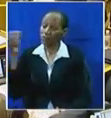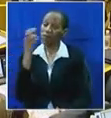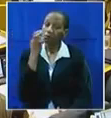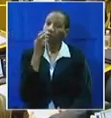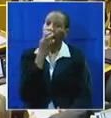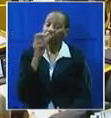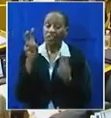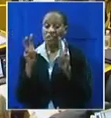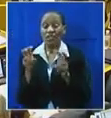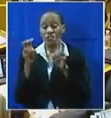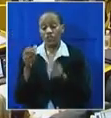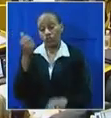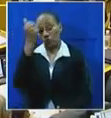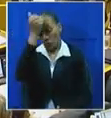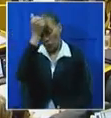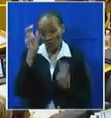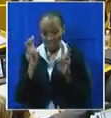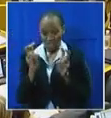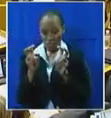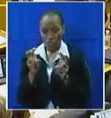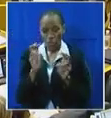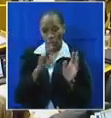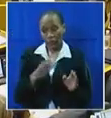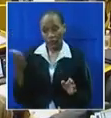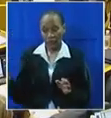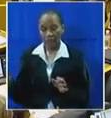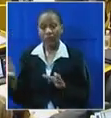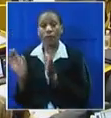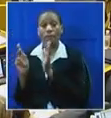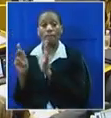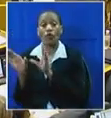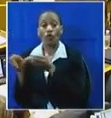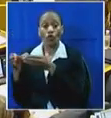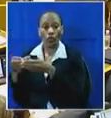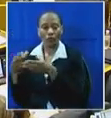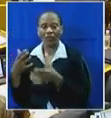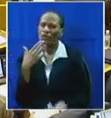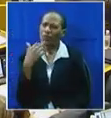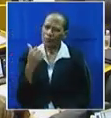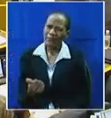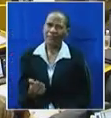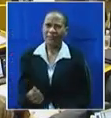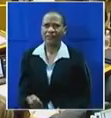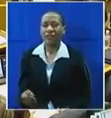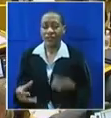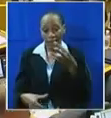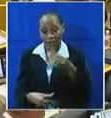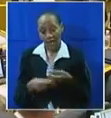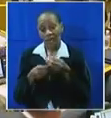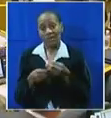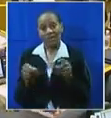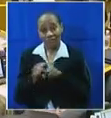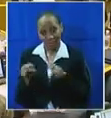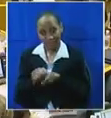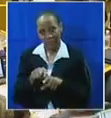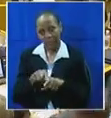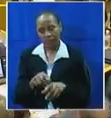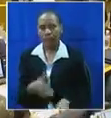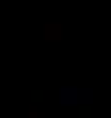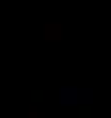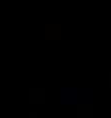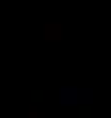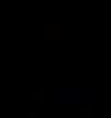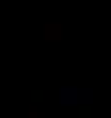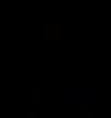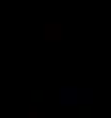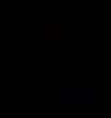food, I'm going to refer back to it. Please, refer even that one to the look at it. Please, thank